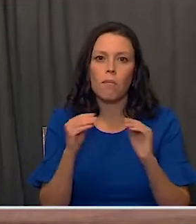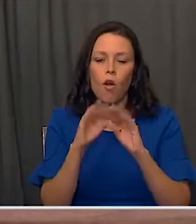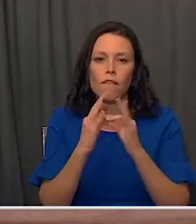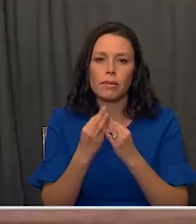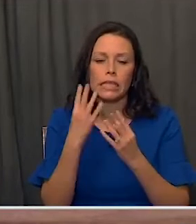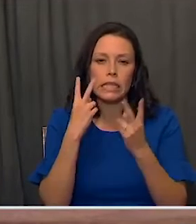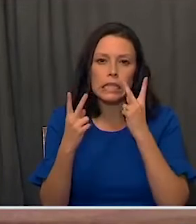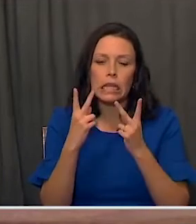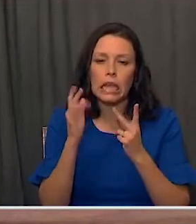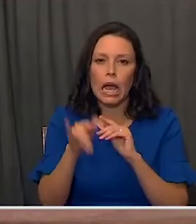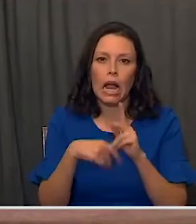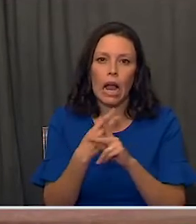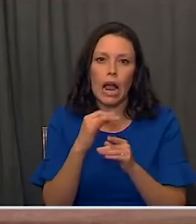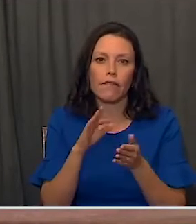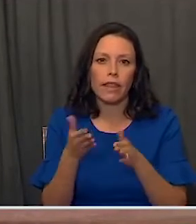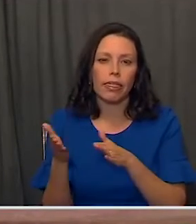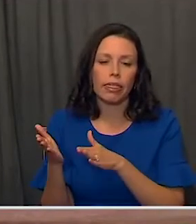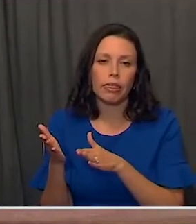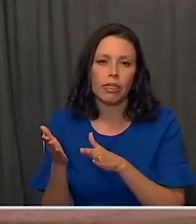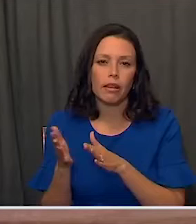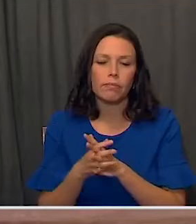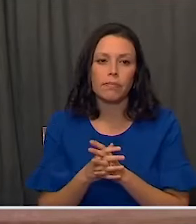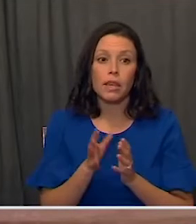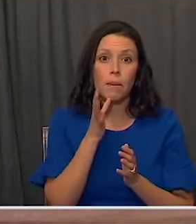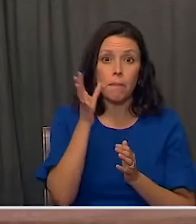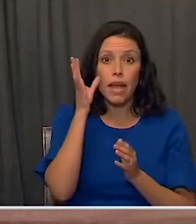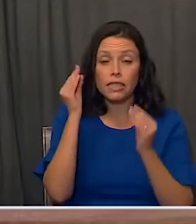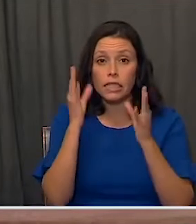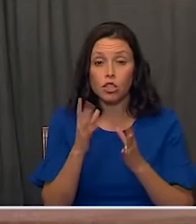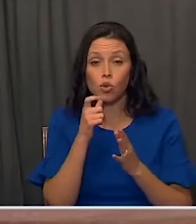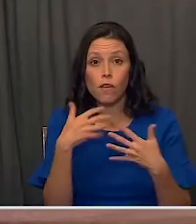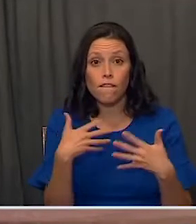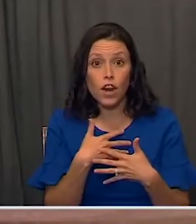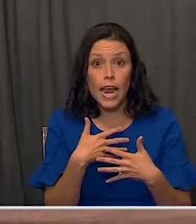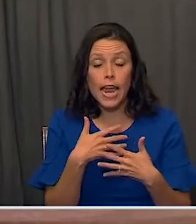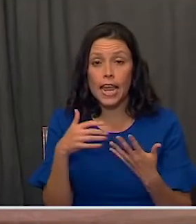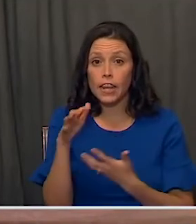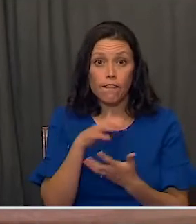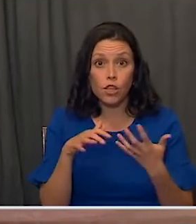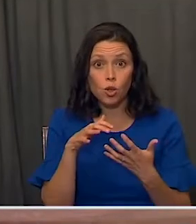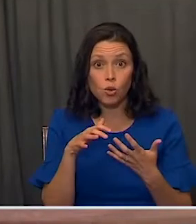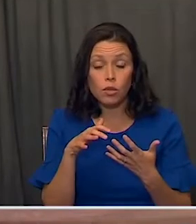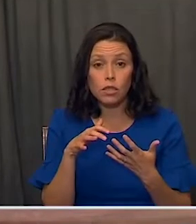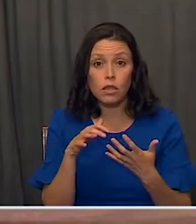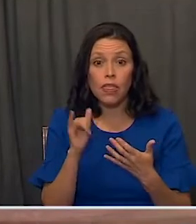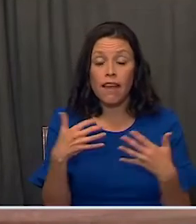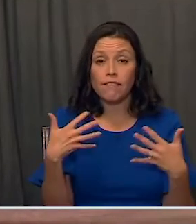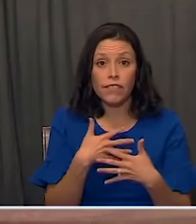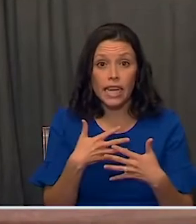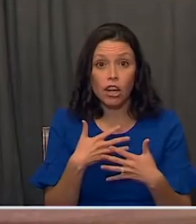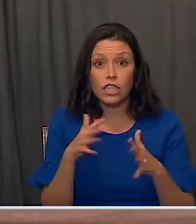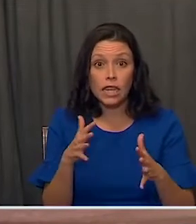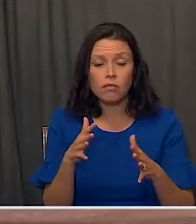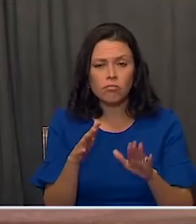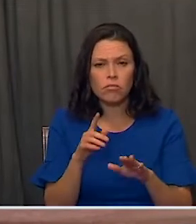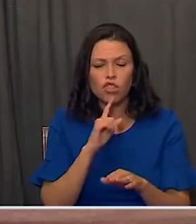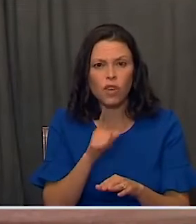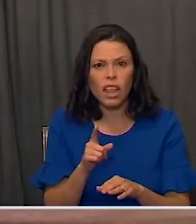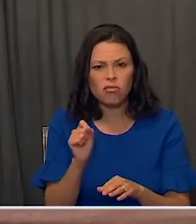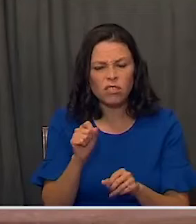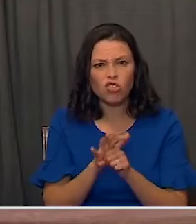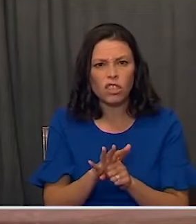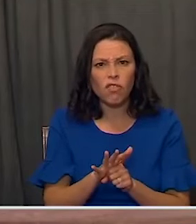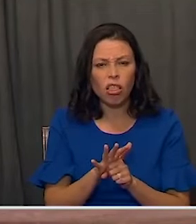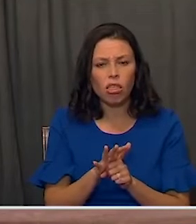from experiencing that loss. To the parents and teachers who are afraid and confused, that fear and anxiety is real and it's stressful.